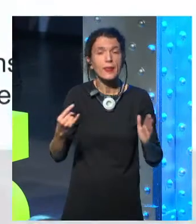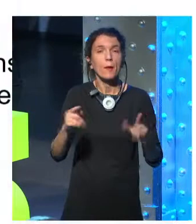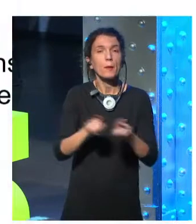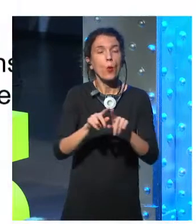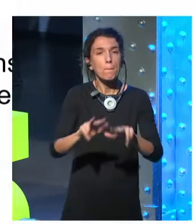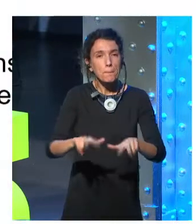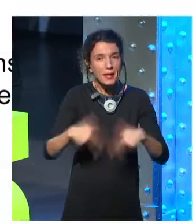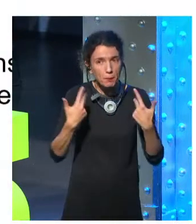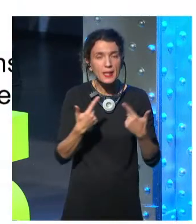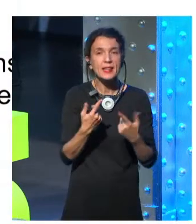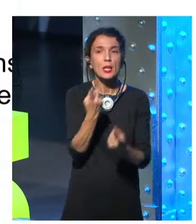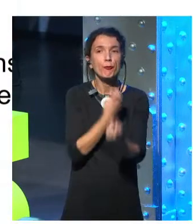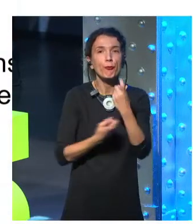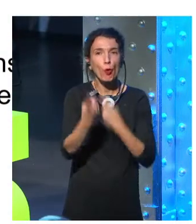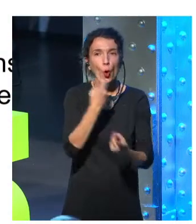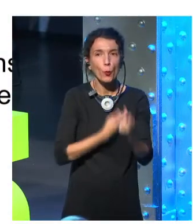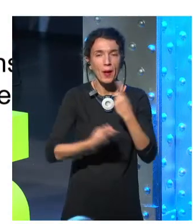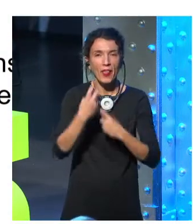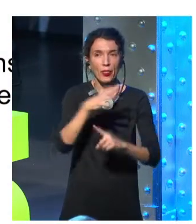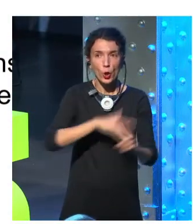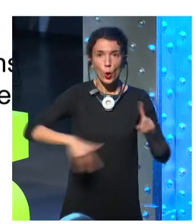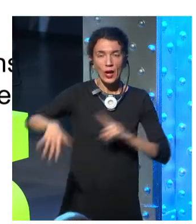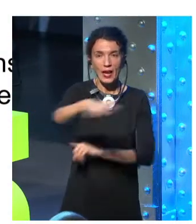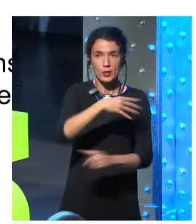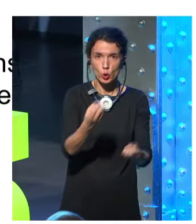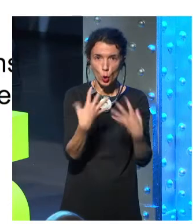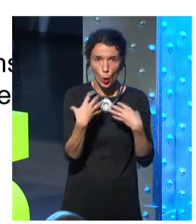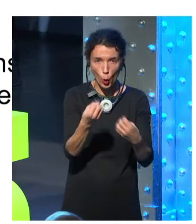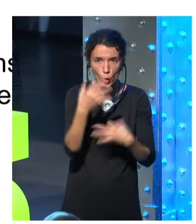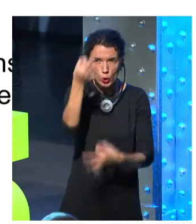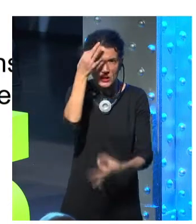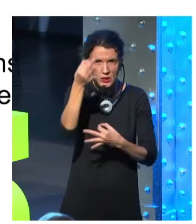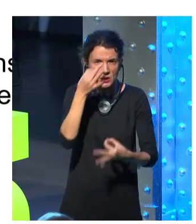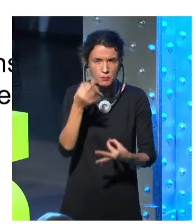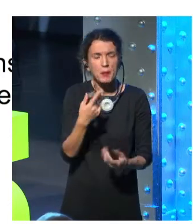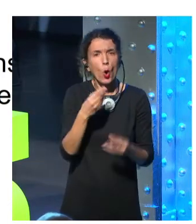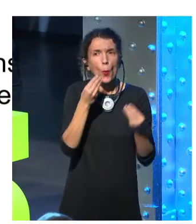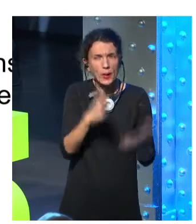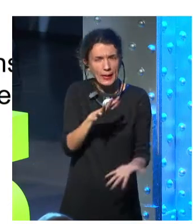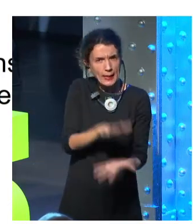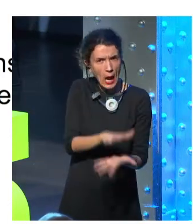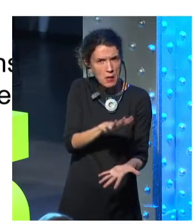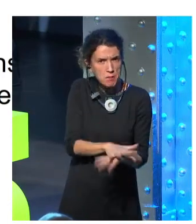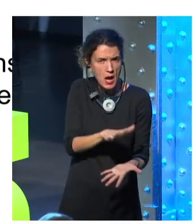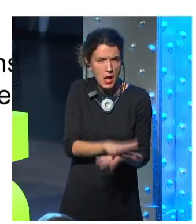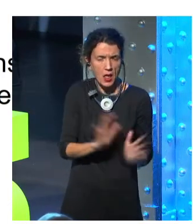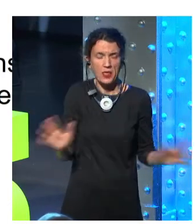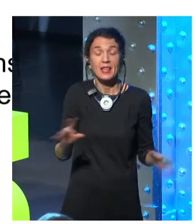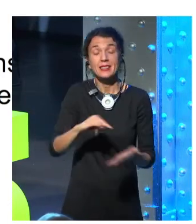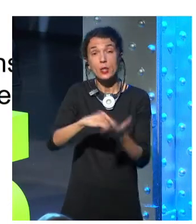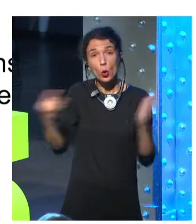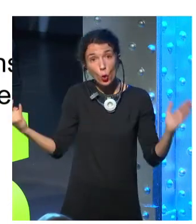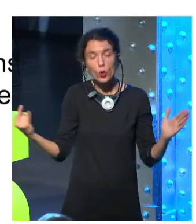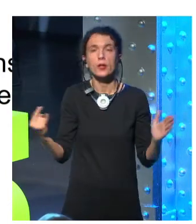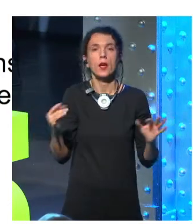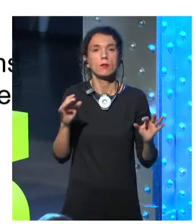Technology should amplify the best of what humans can do, and what computers can do. So, a human, we are very